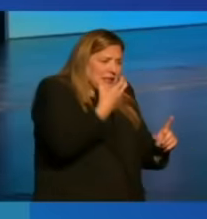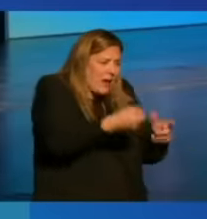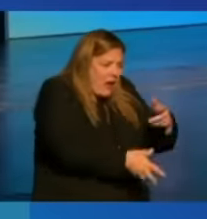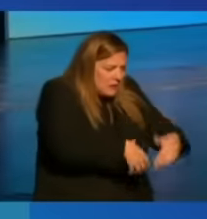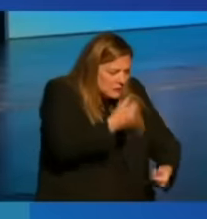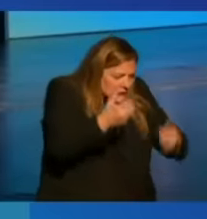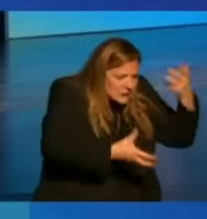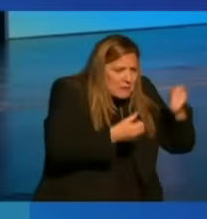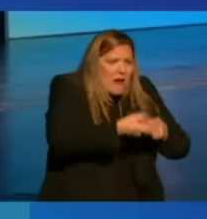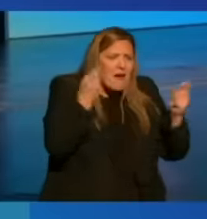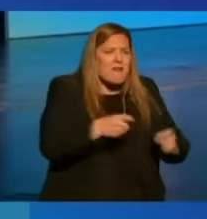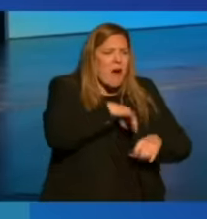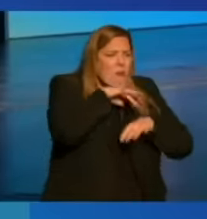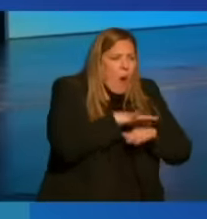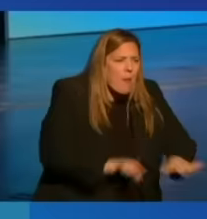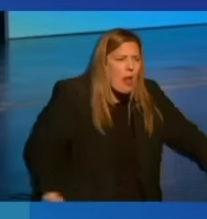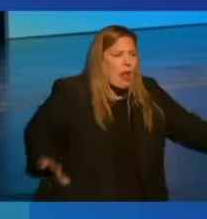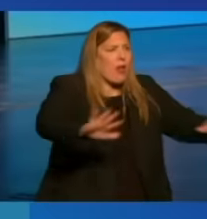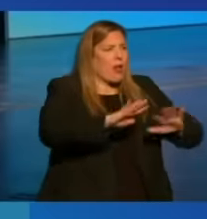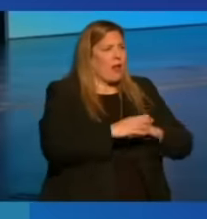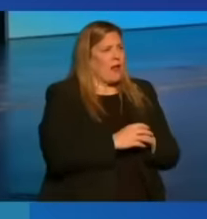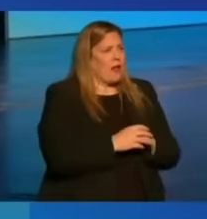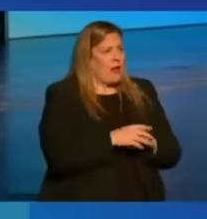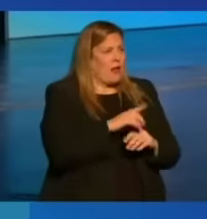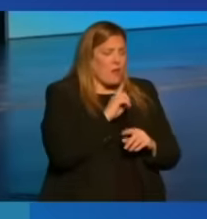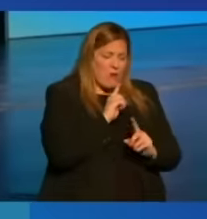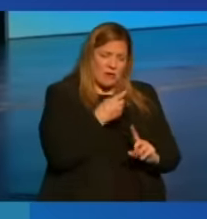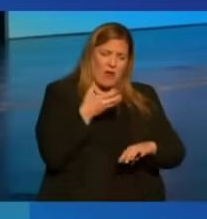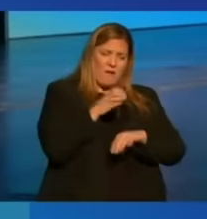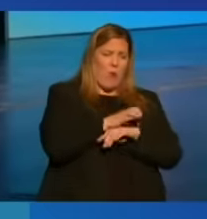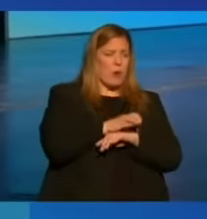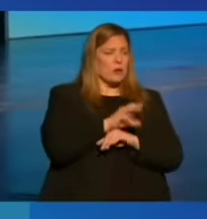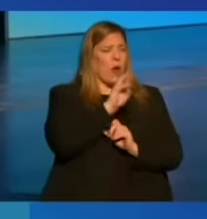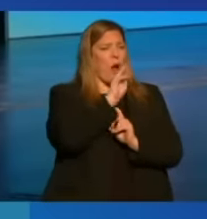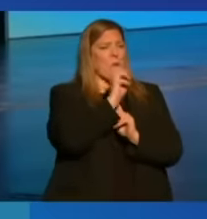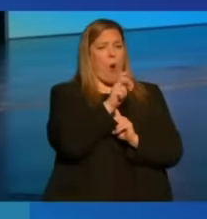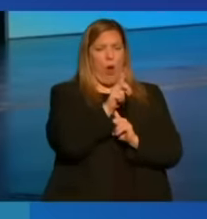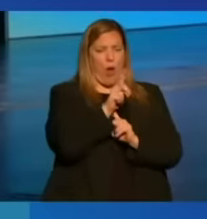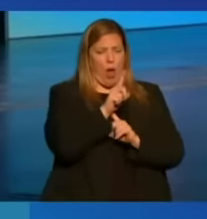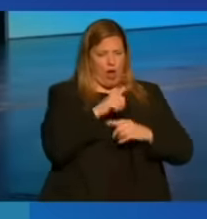force a moral reckoning on all of us.